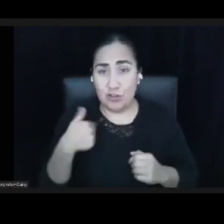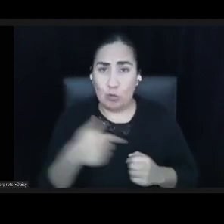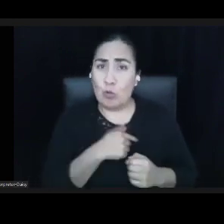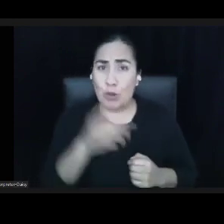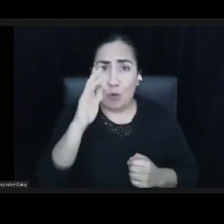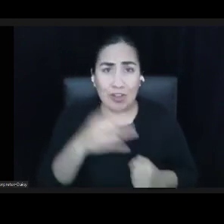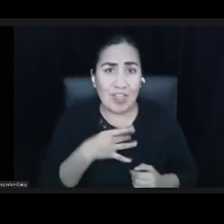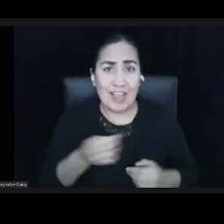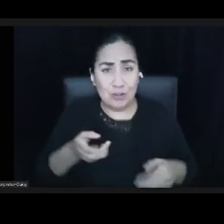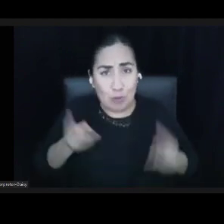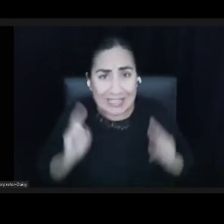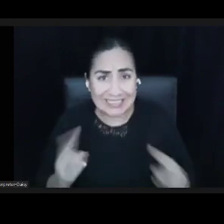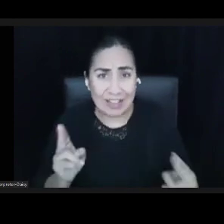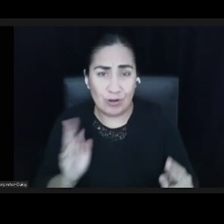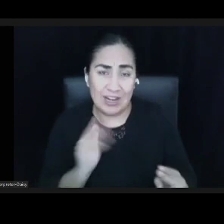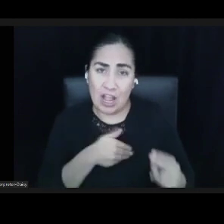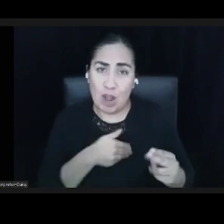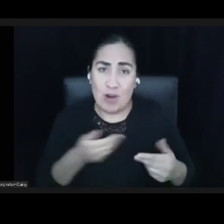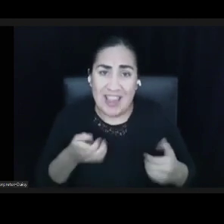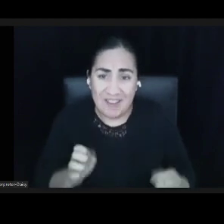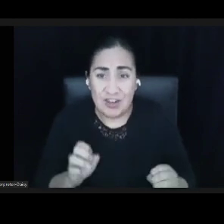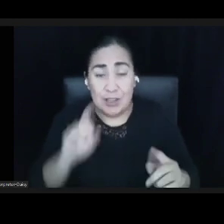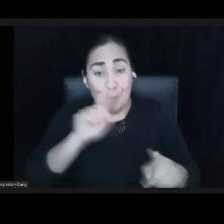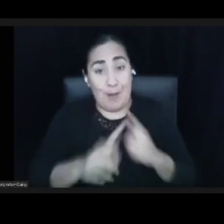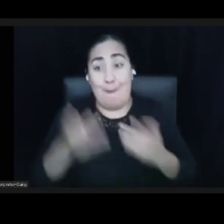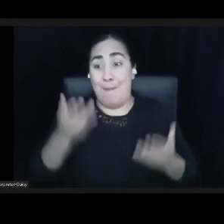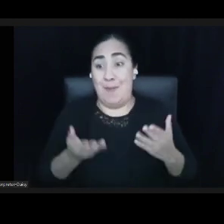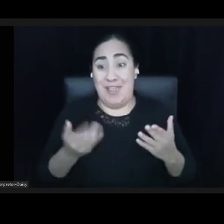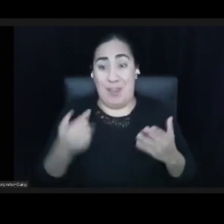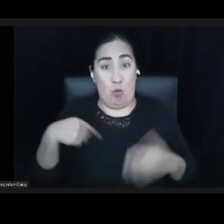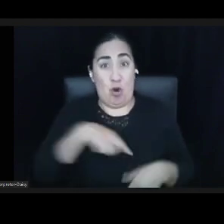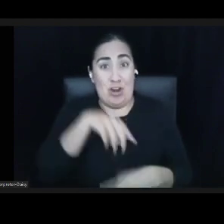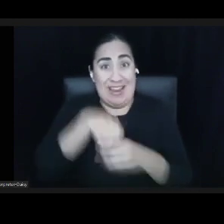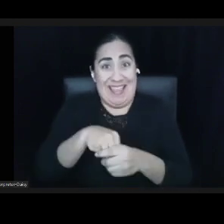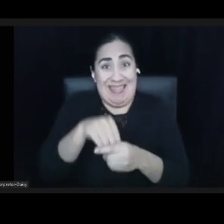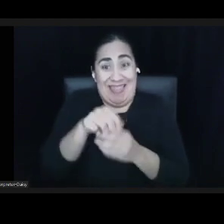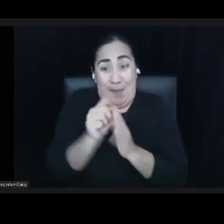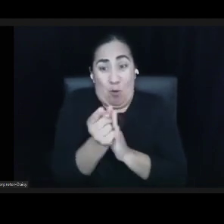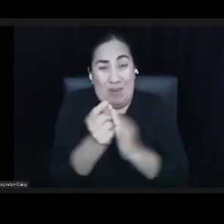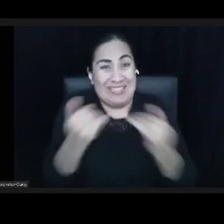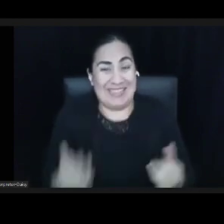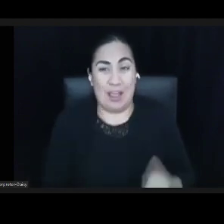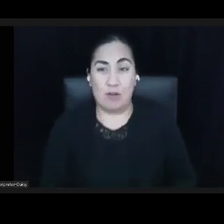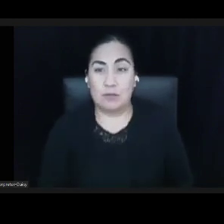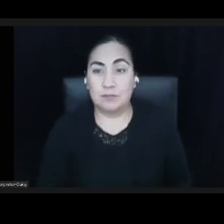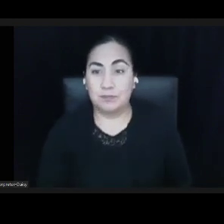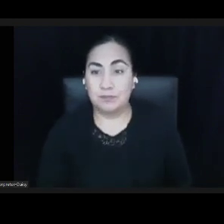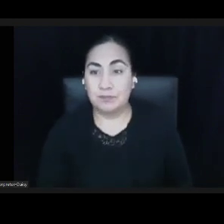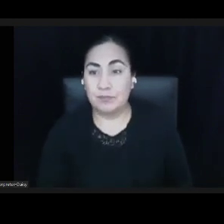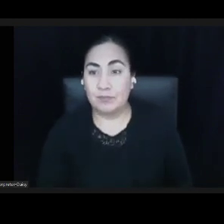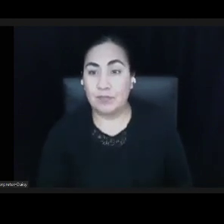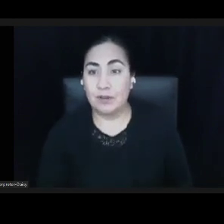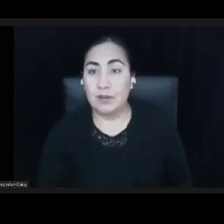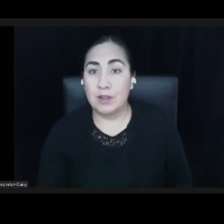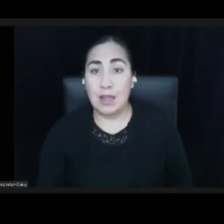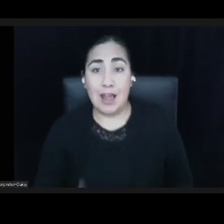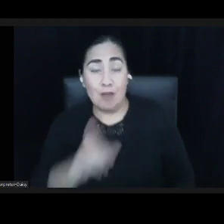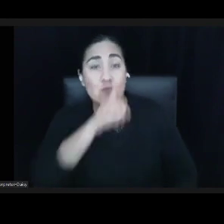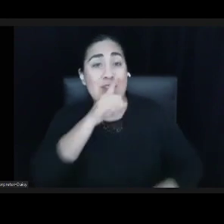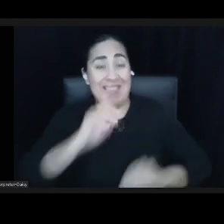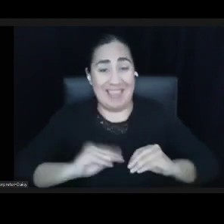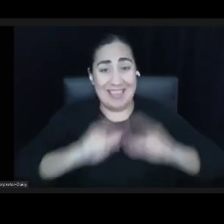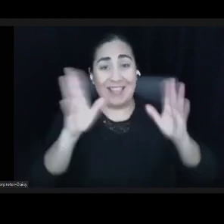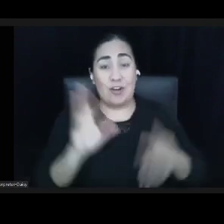we may be, in fact, in that moment now. But what I'm really clear about is that the work that the Foundation has been